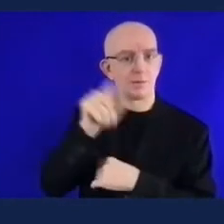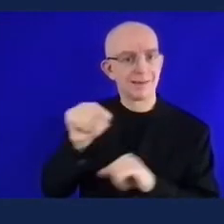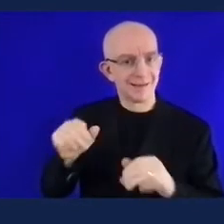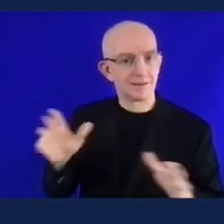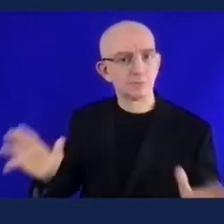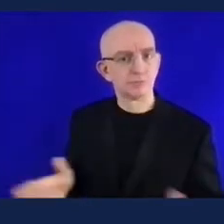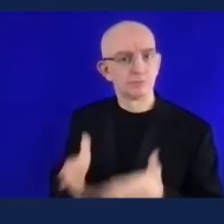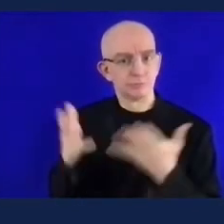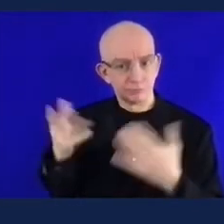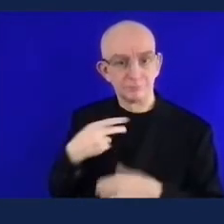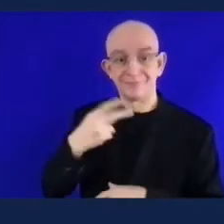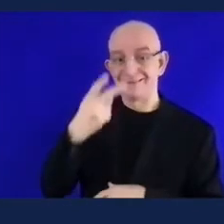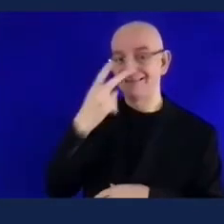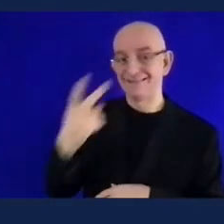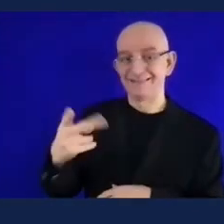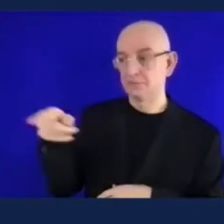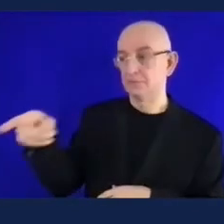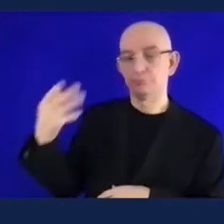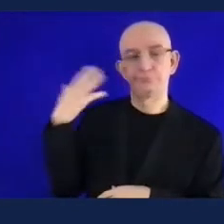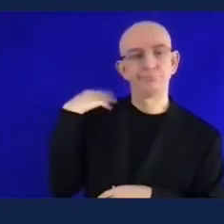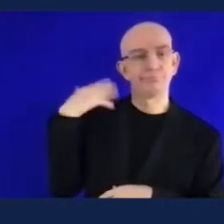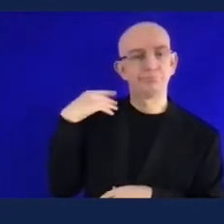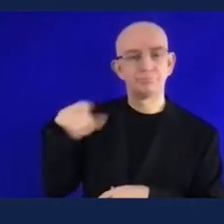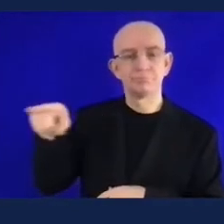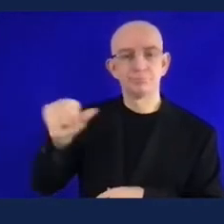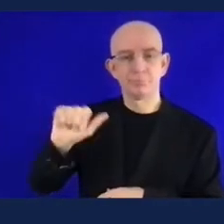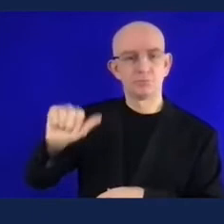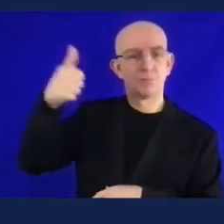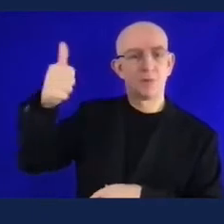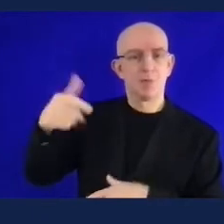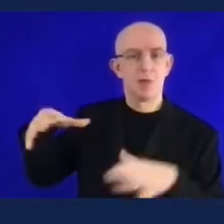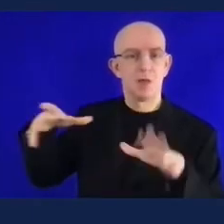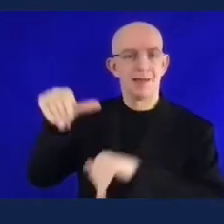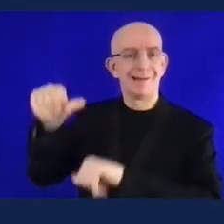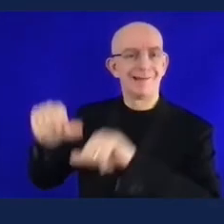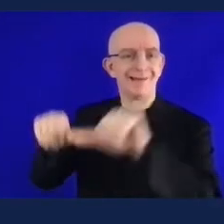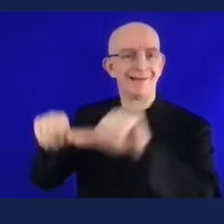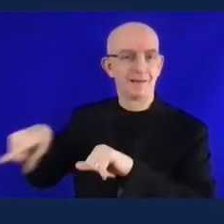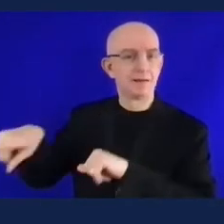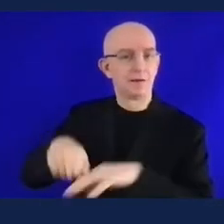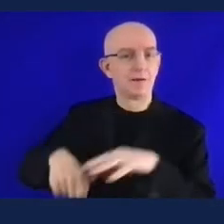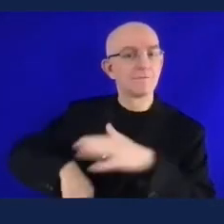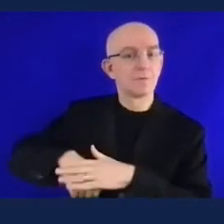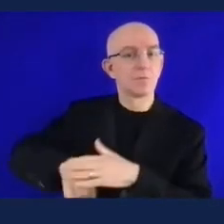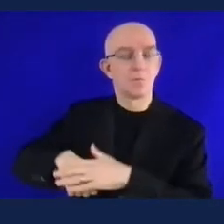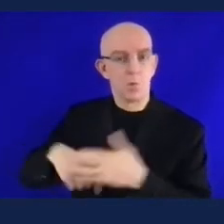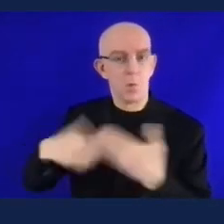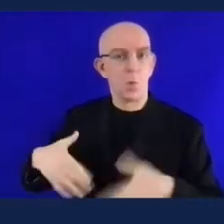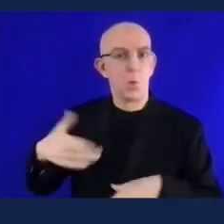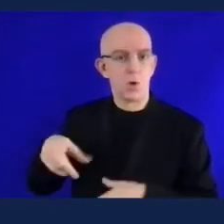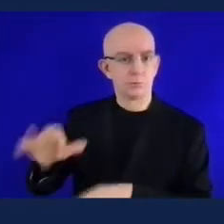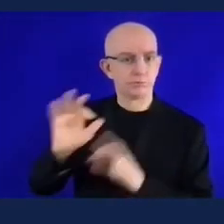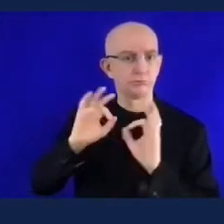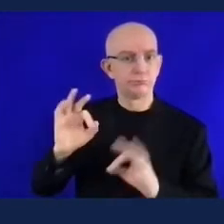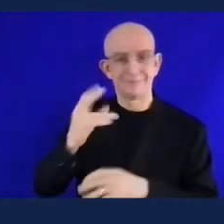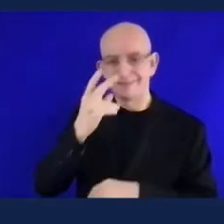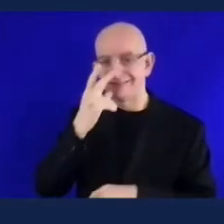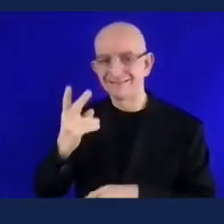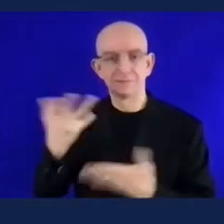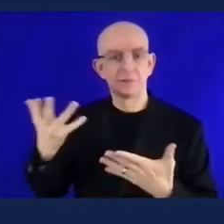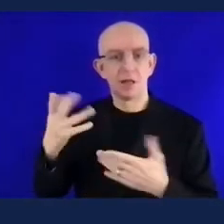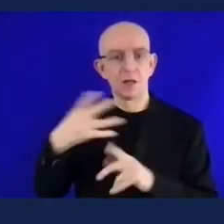such like and why would that just be the premier league why can't any sport league around the world whether it's nfl nba get behind this campaign and show their support because